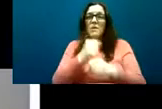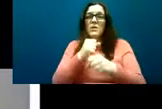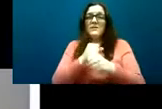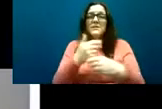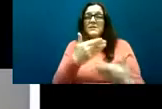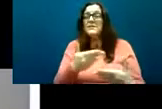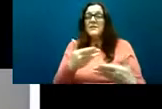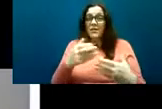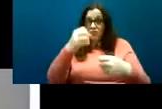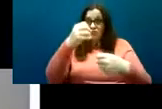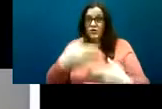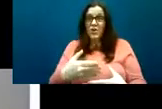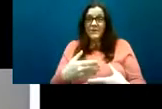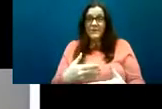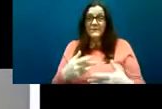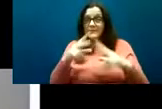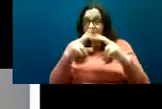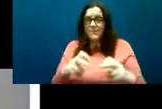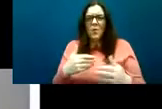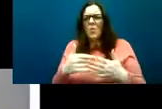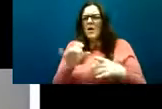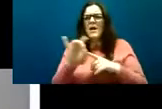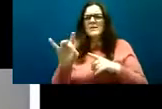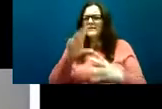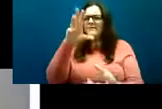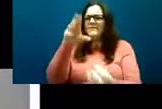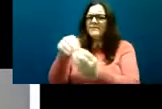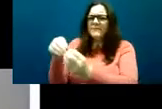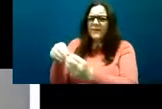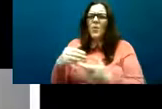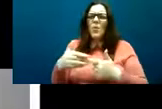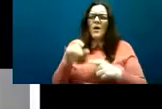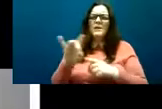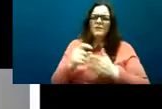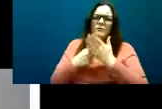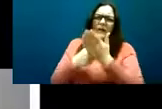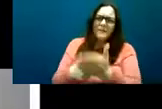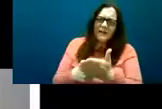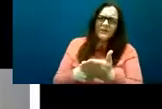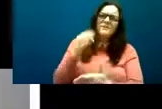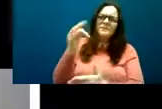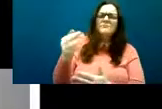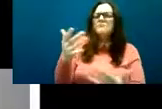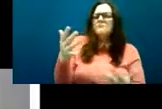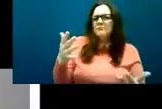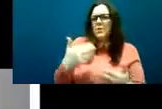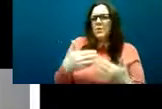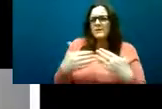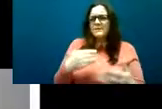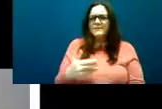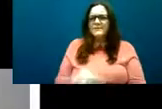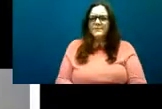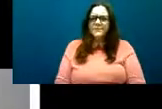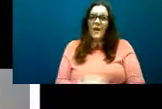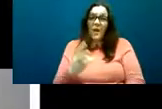that we came to and then the recommendations as a result of the findings so I'm going to start off with the results first of all so study